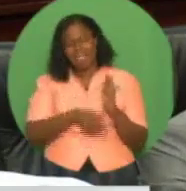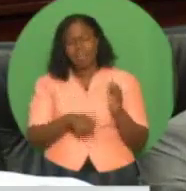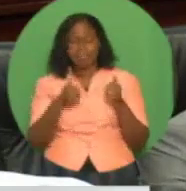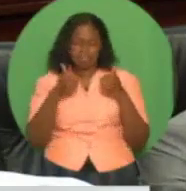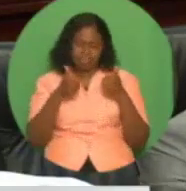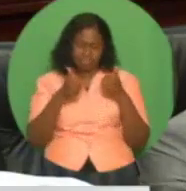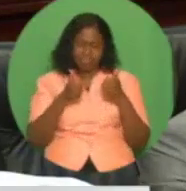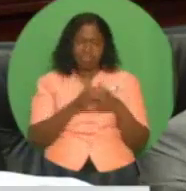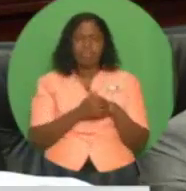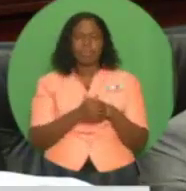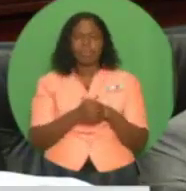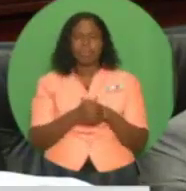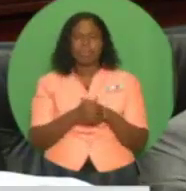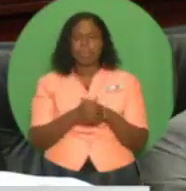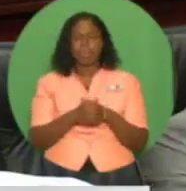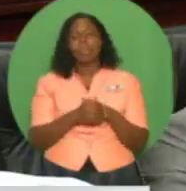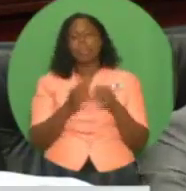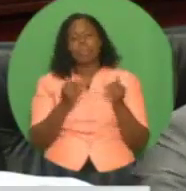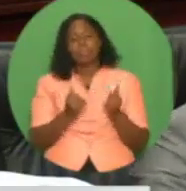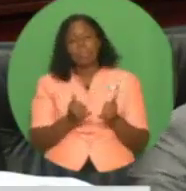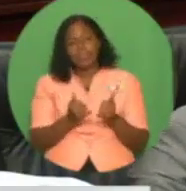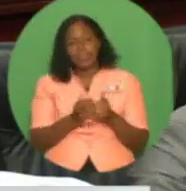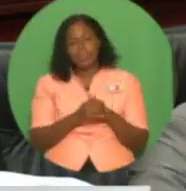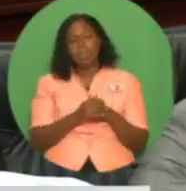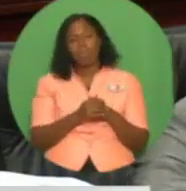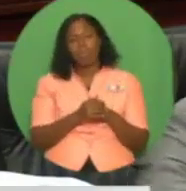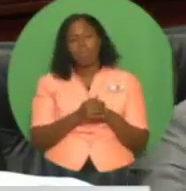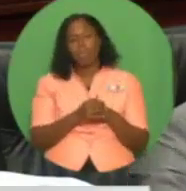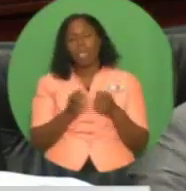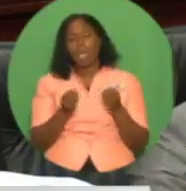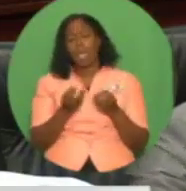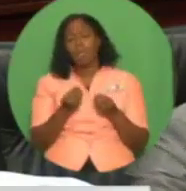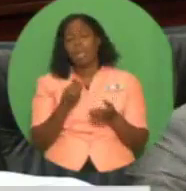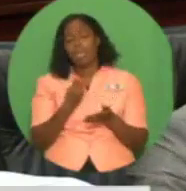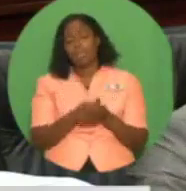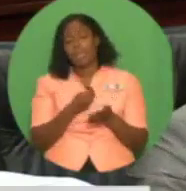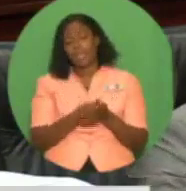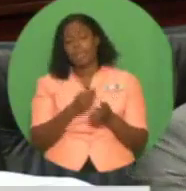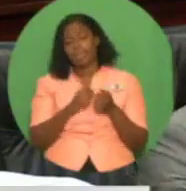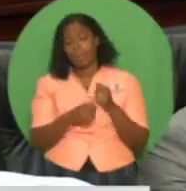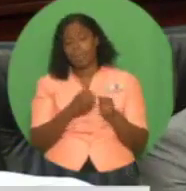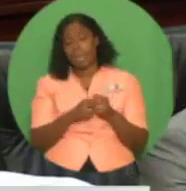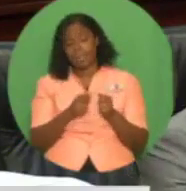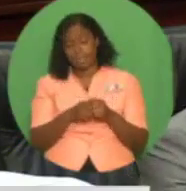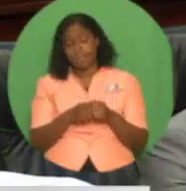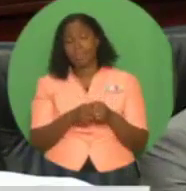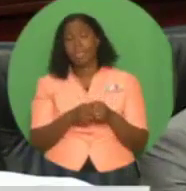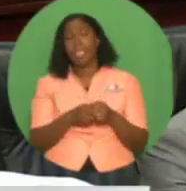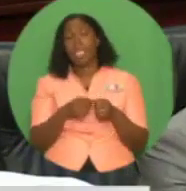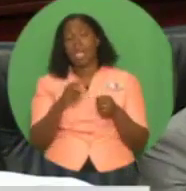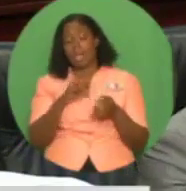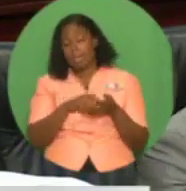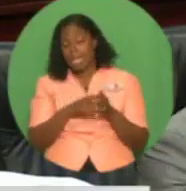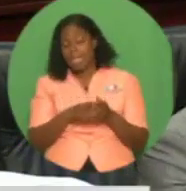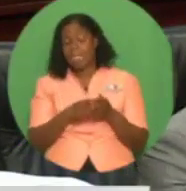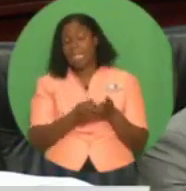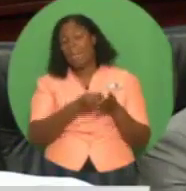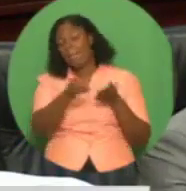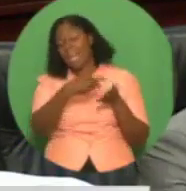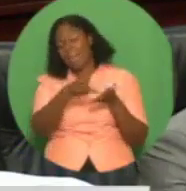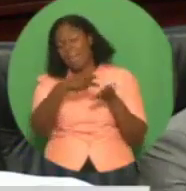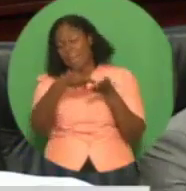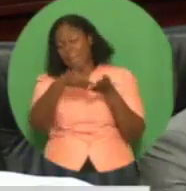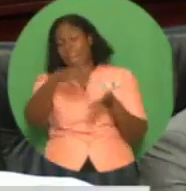And, Madam Speaker, the fiscal deficit for 2019 is expected to narrow to 4.052 billion,